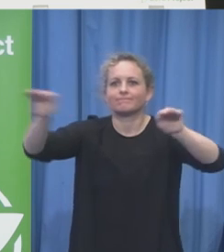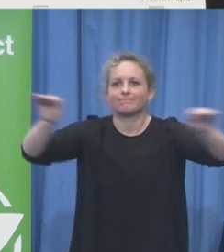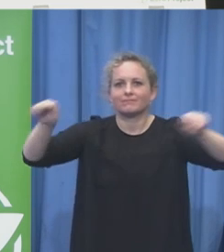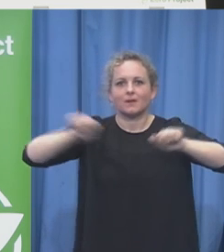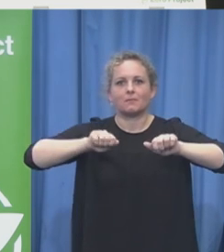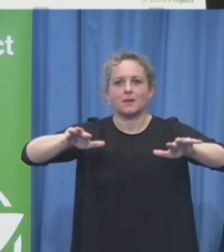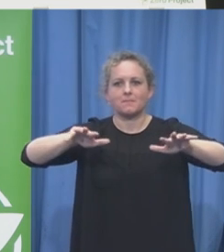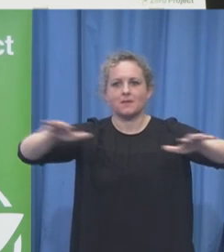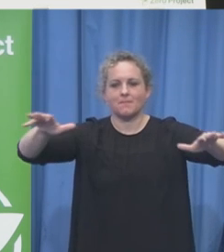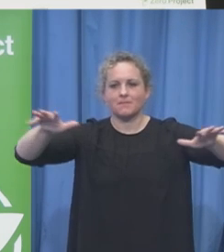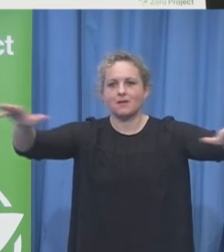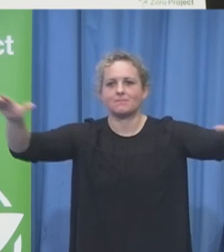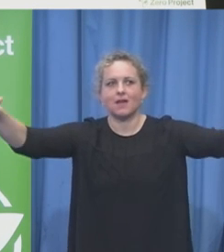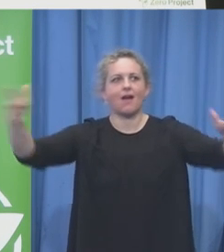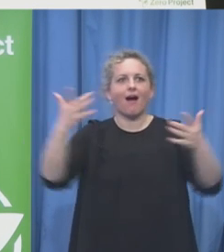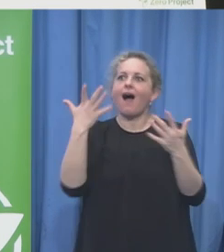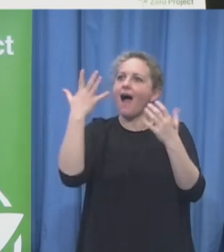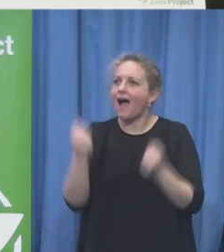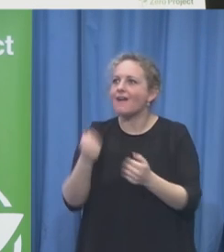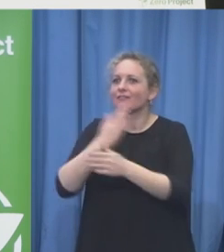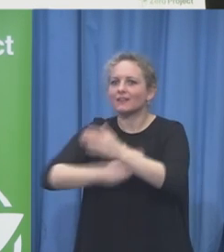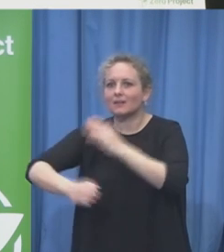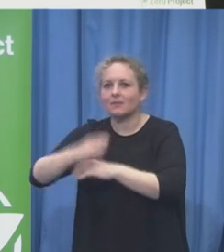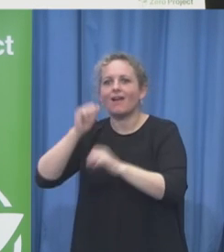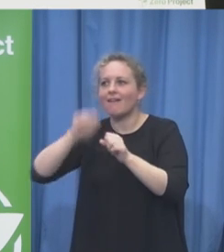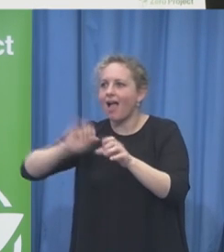employment to them. Thank you.